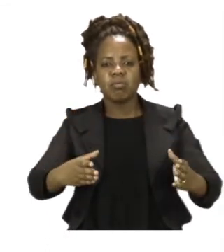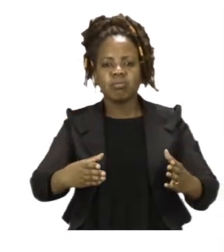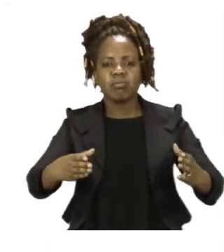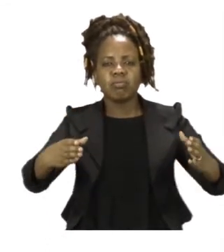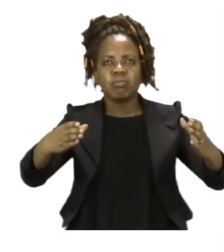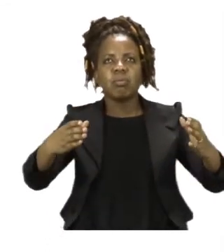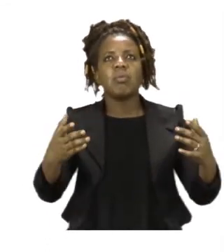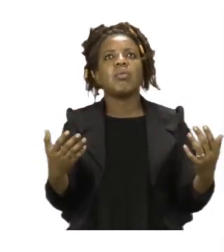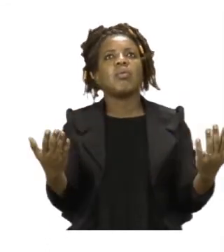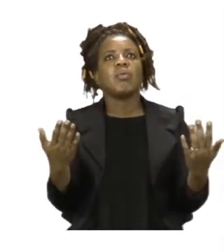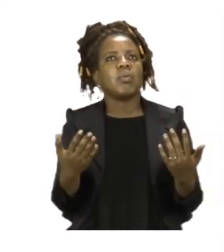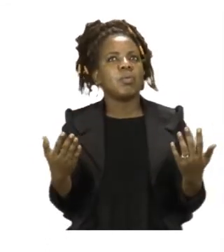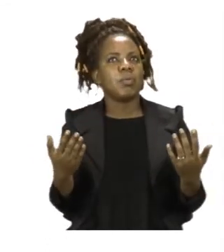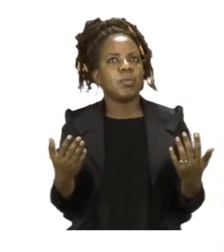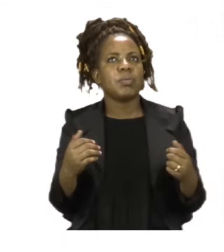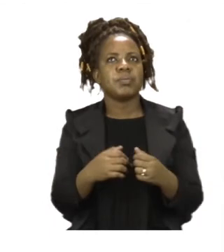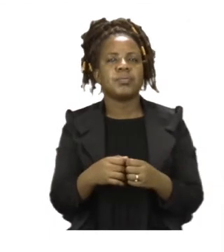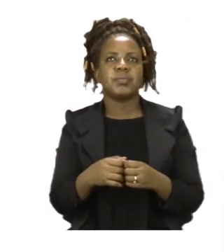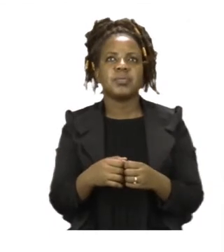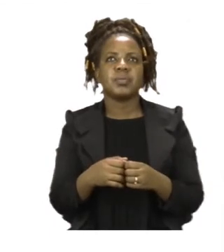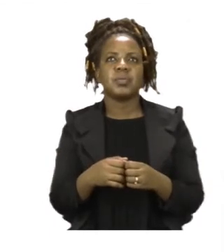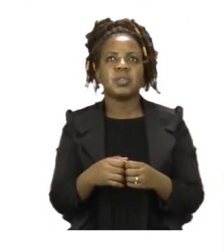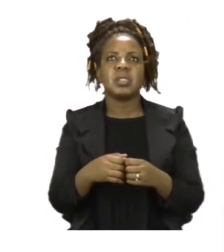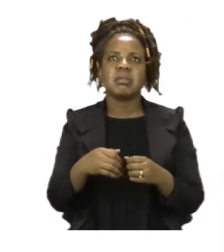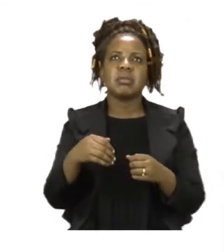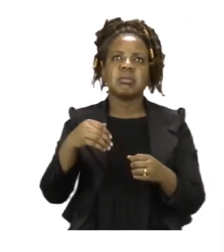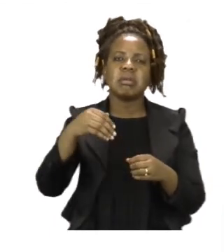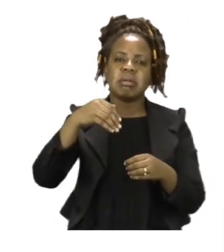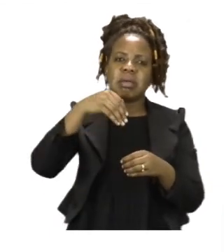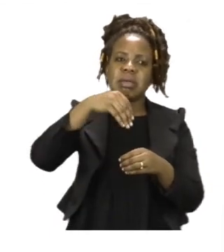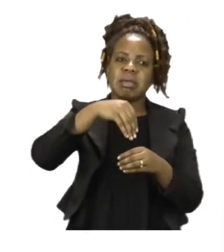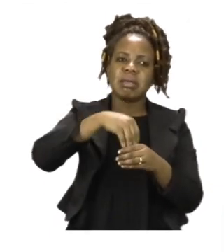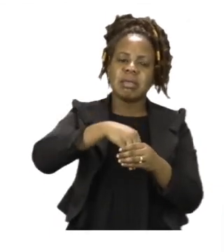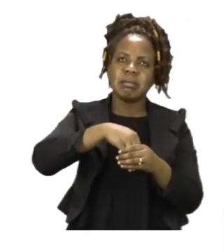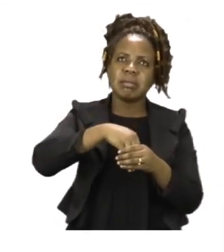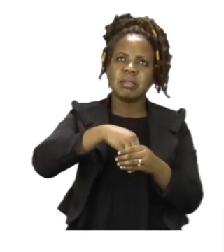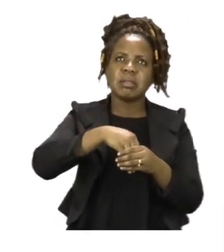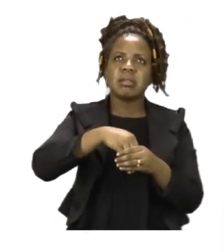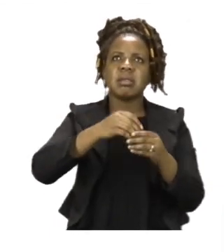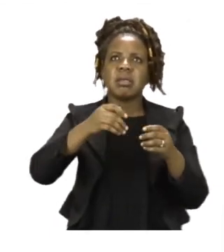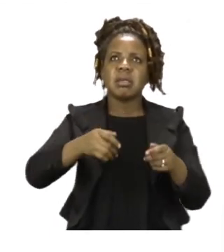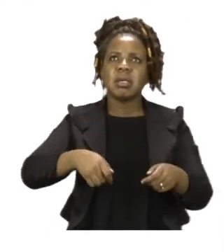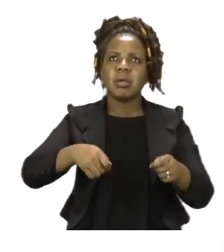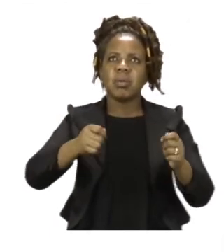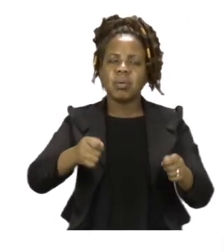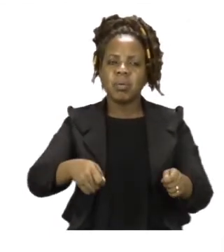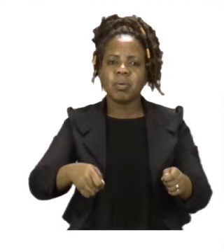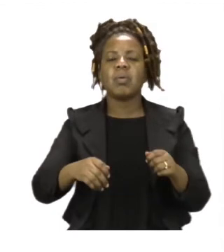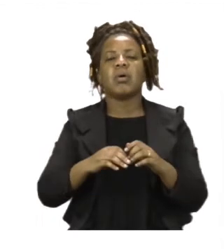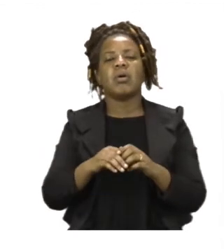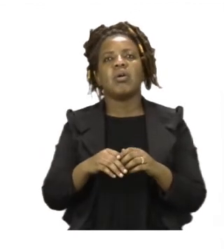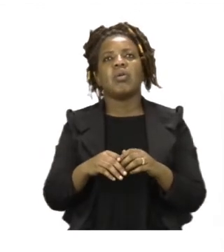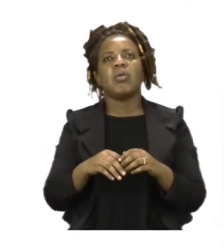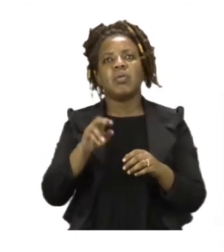is. Is it in the rug? On the rug? Under the rug? I'd